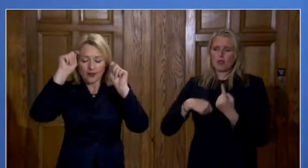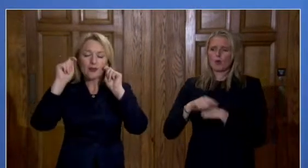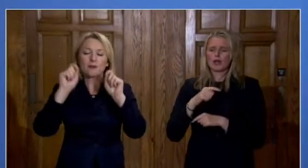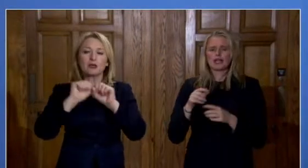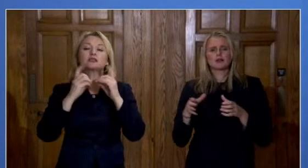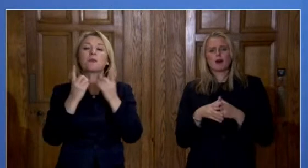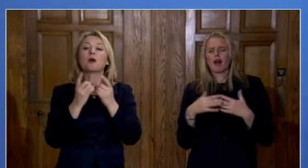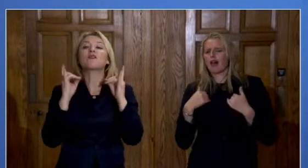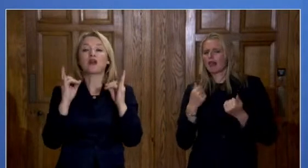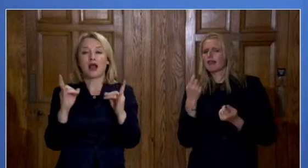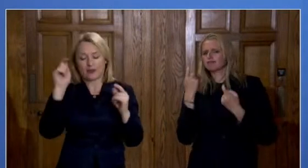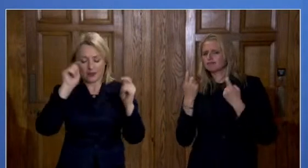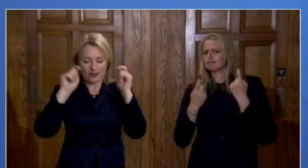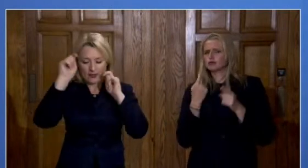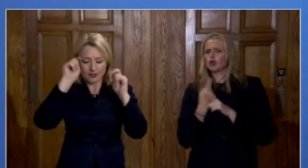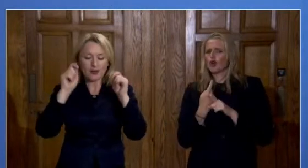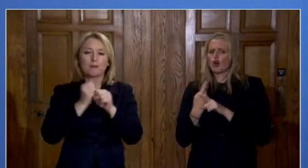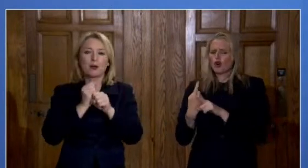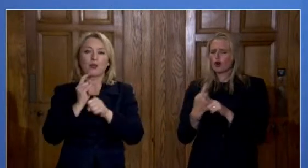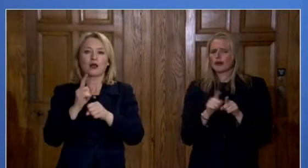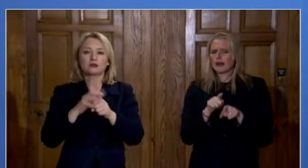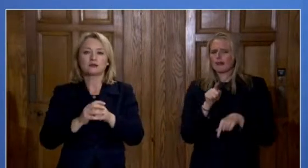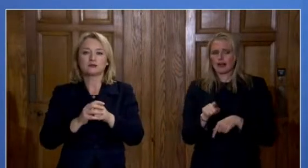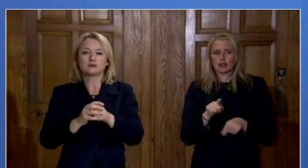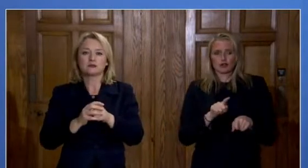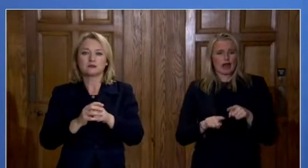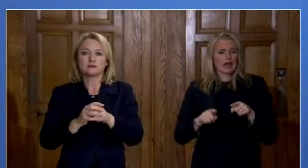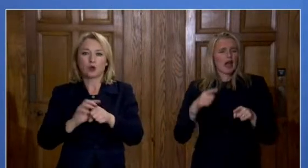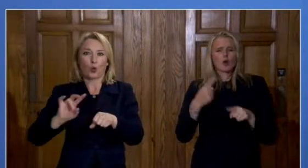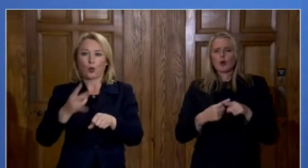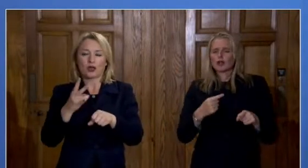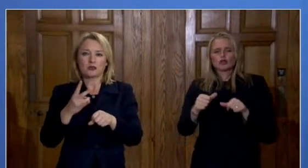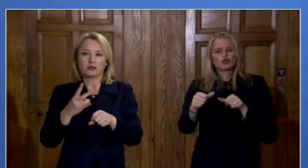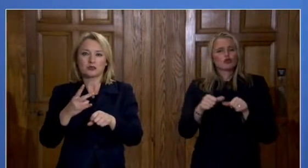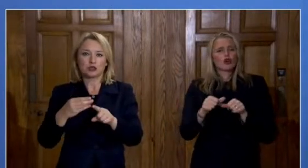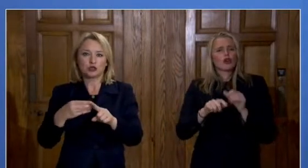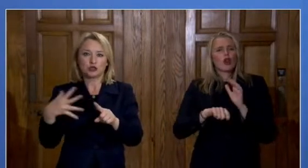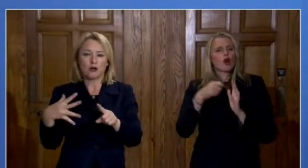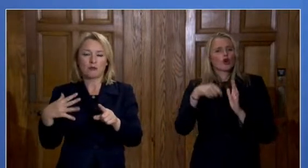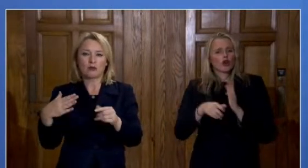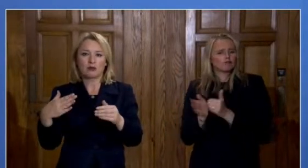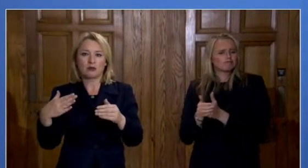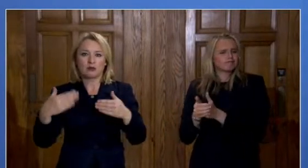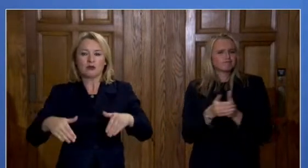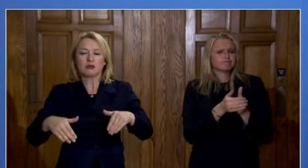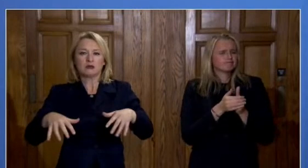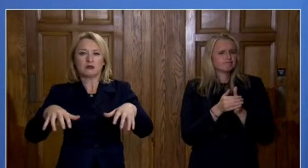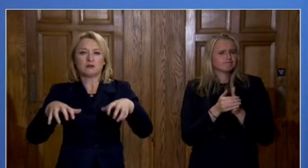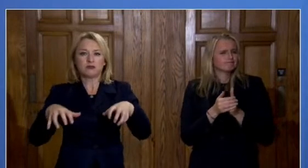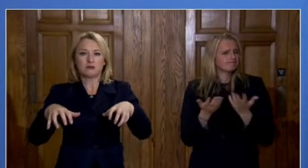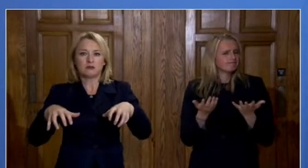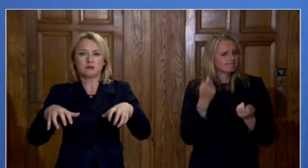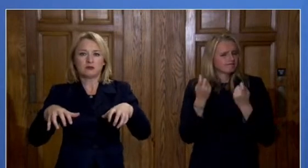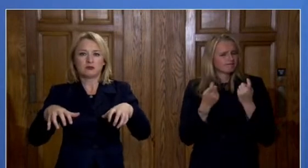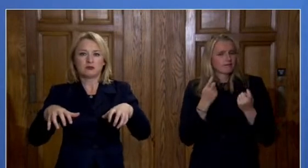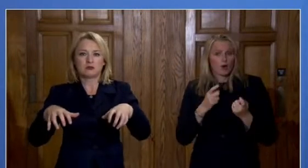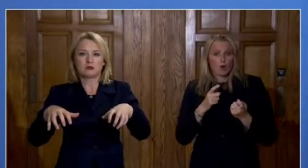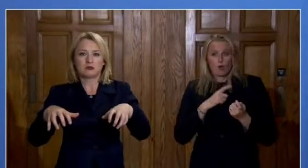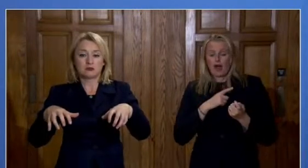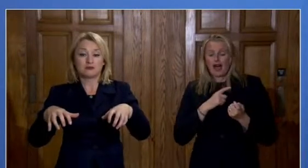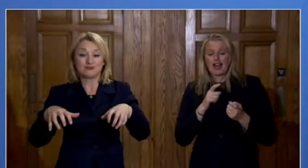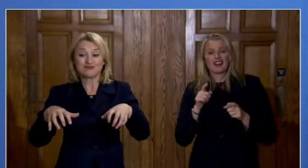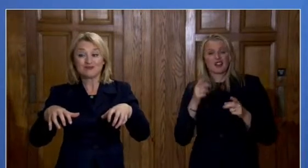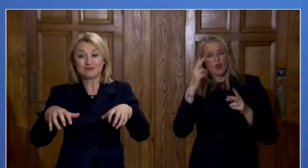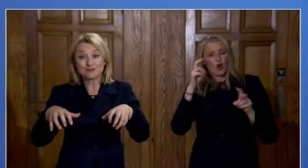health it's something that's been considered um in the number of papers that will be presented to the executive as well because what we do see is that circuit